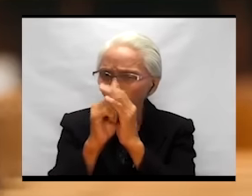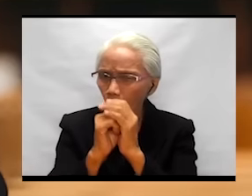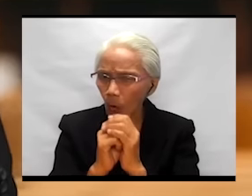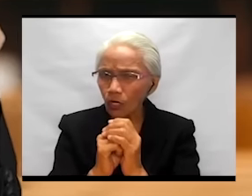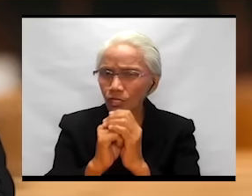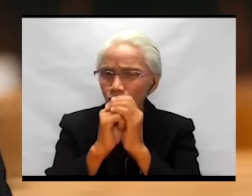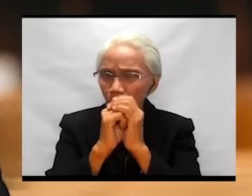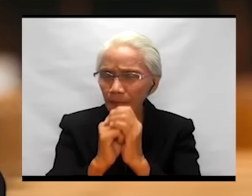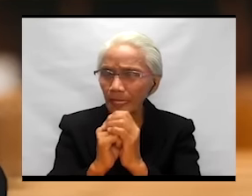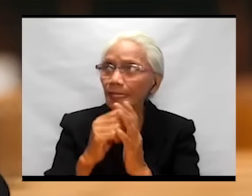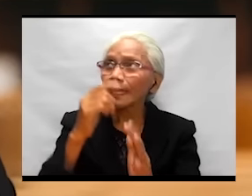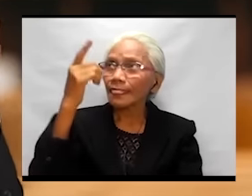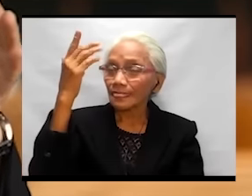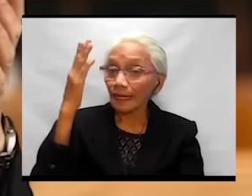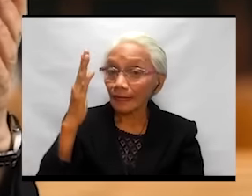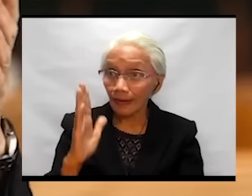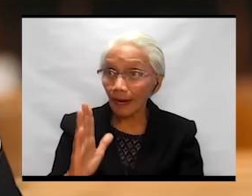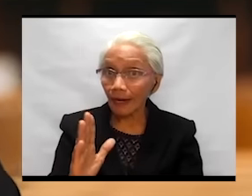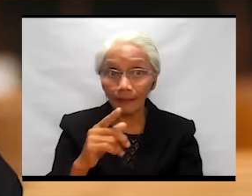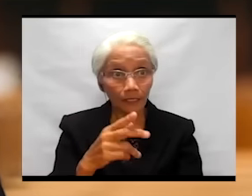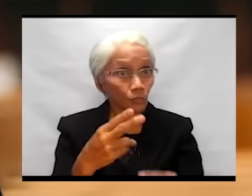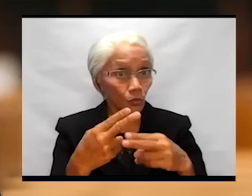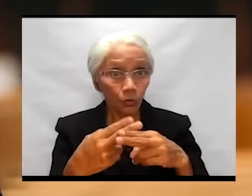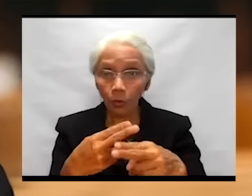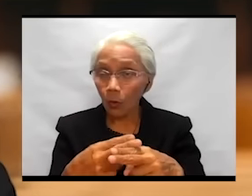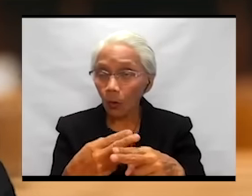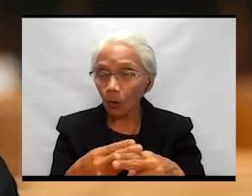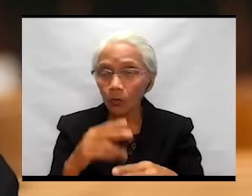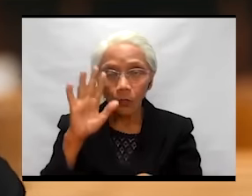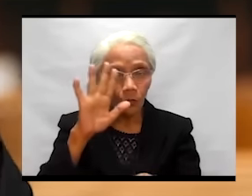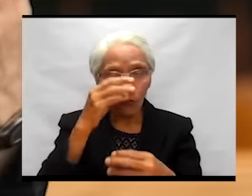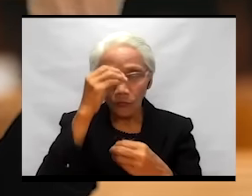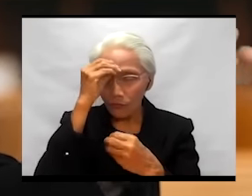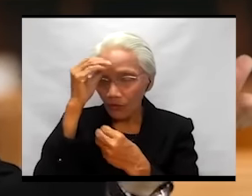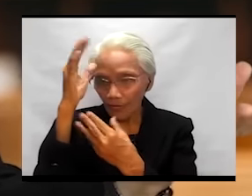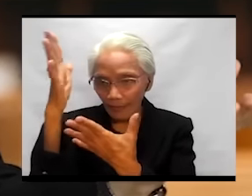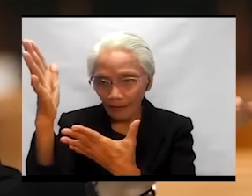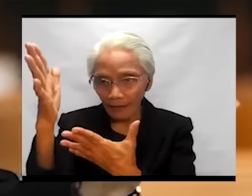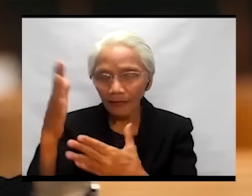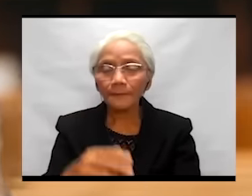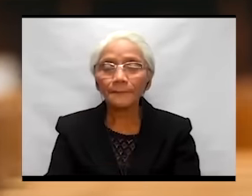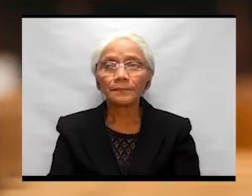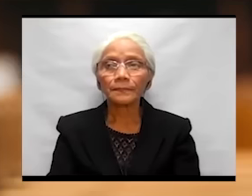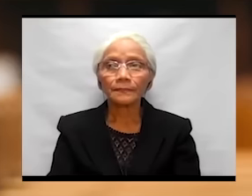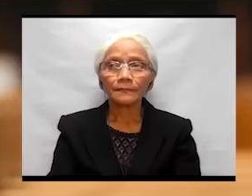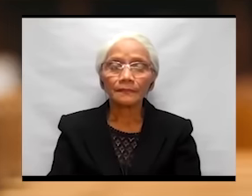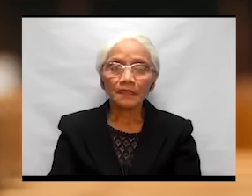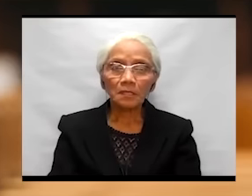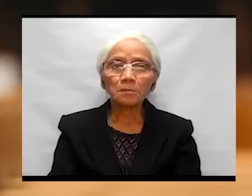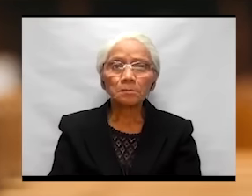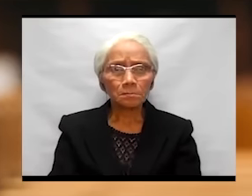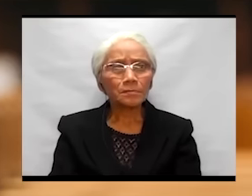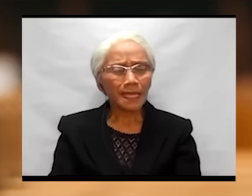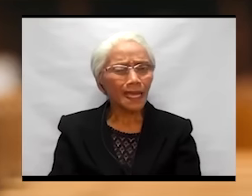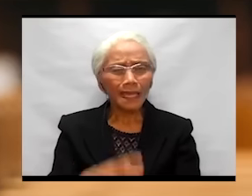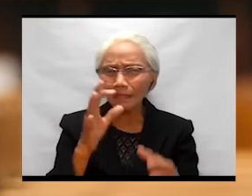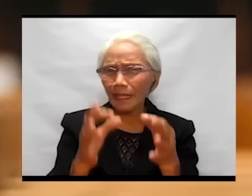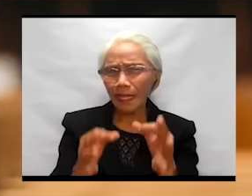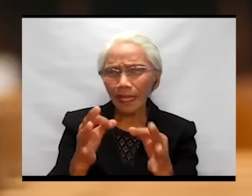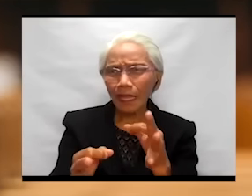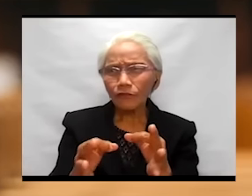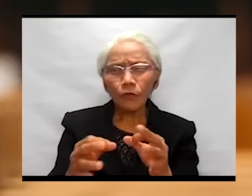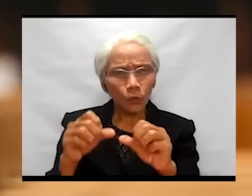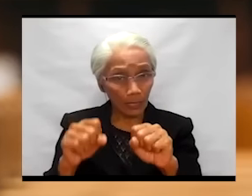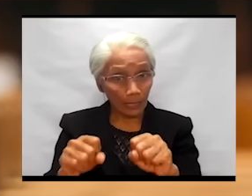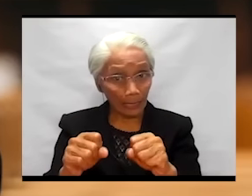Stop worshiping the God that you call your Father. No? And